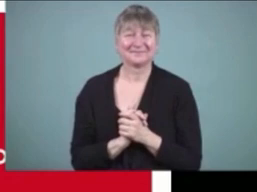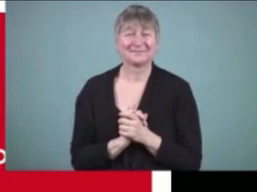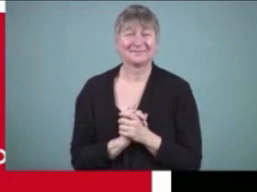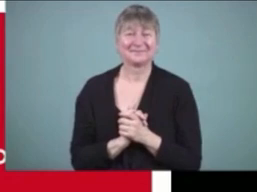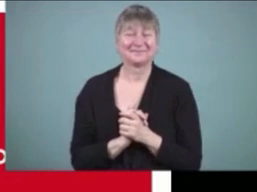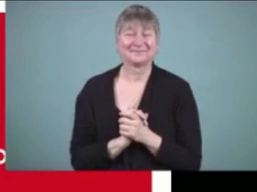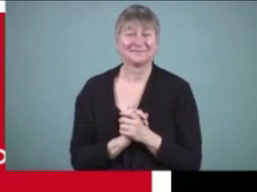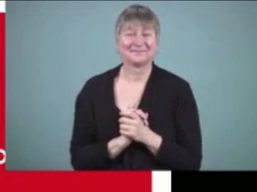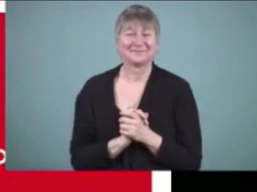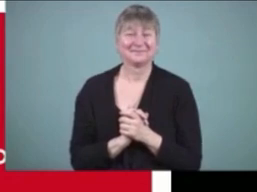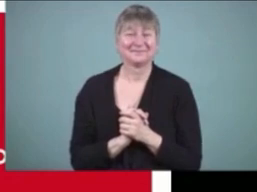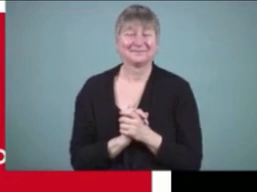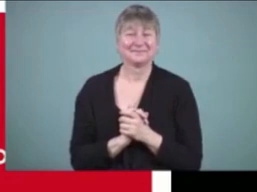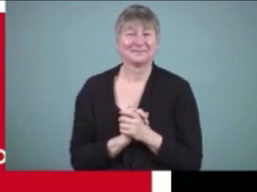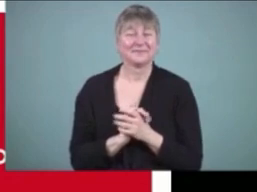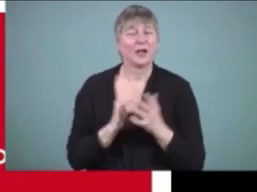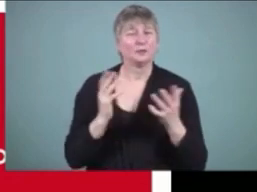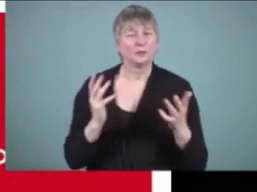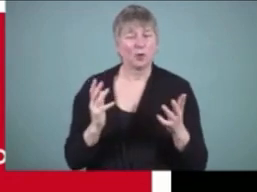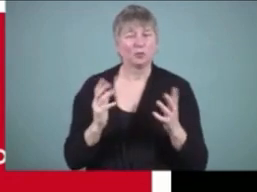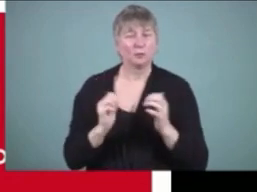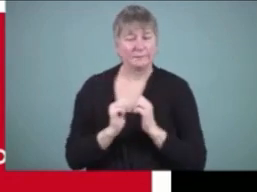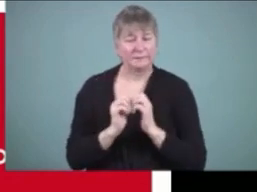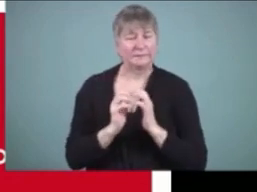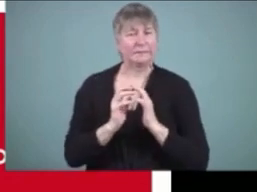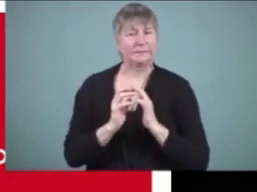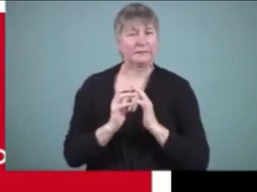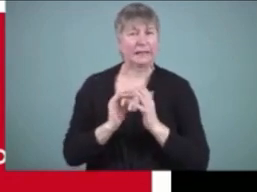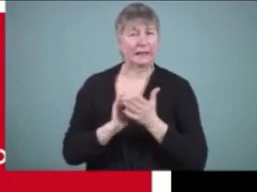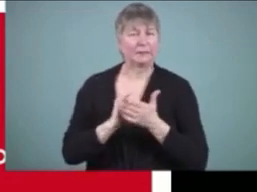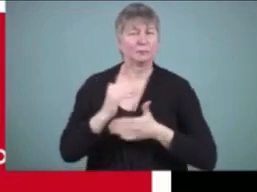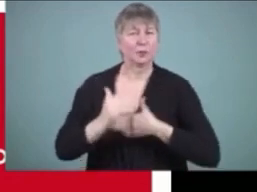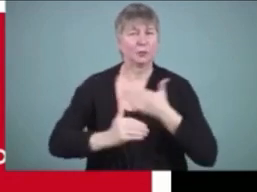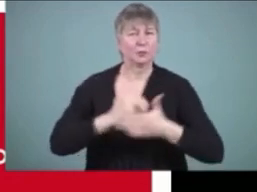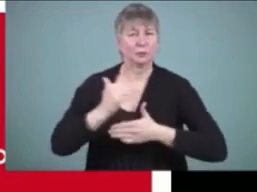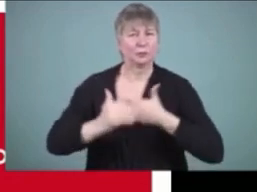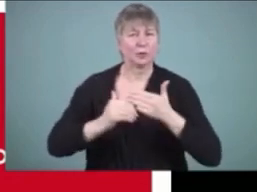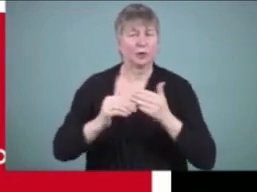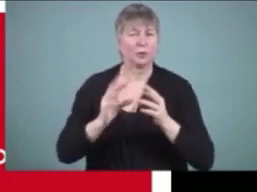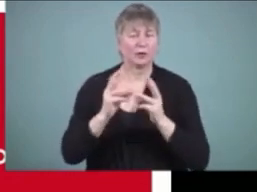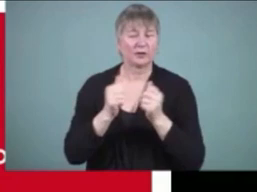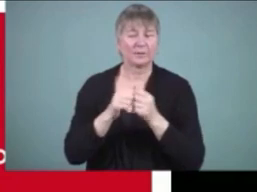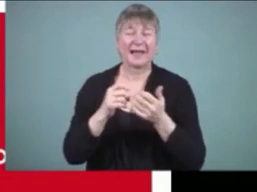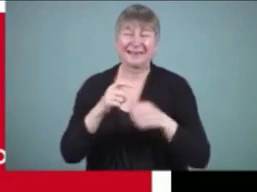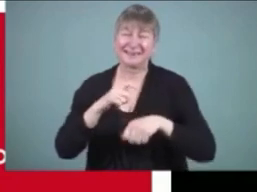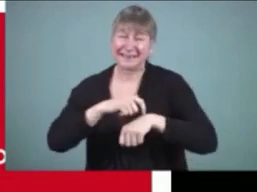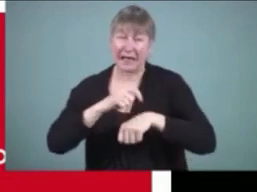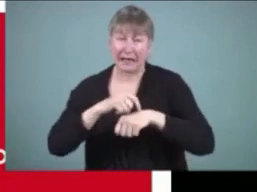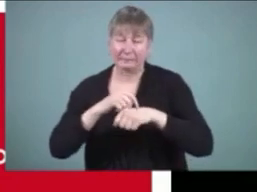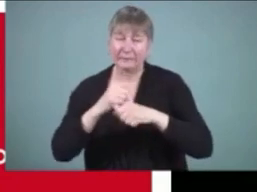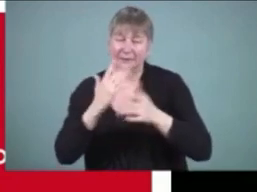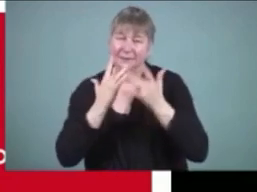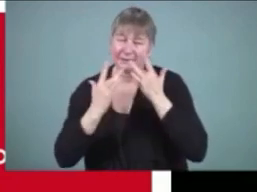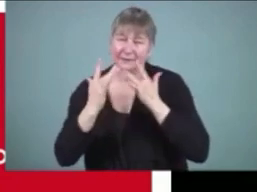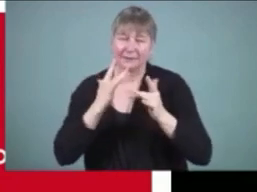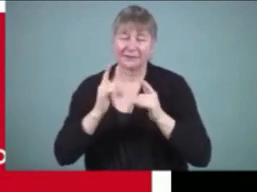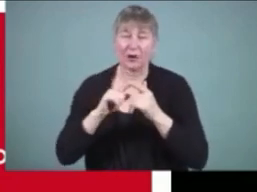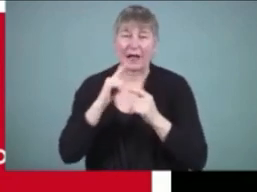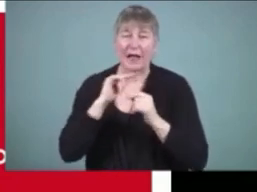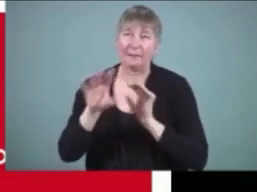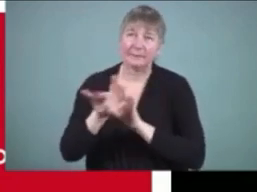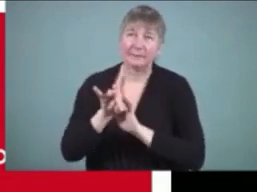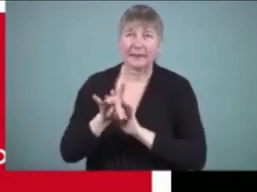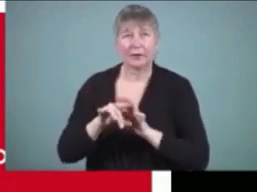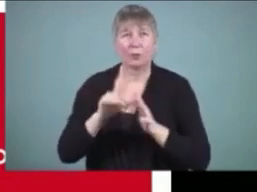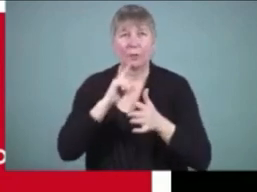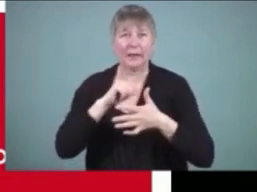Just in the sense of implementing writers' workshop, I'm going to kind of quickly, in the interest of time, go through, well, I picked 10 sort of